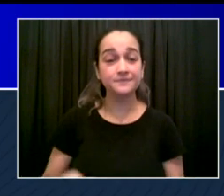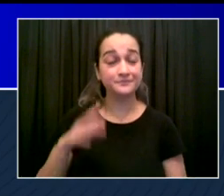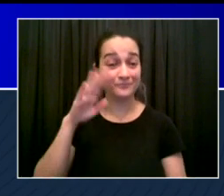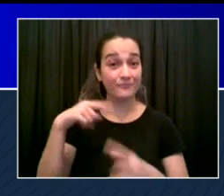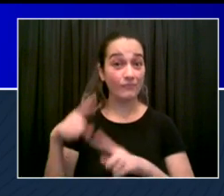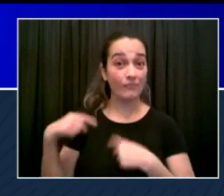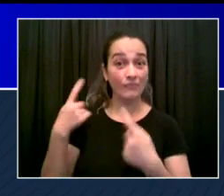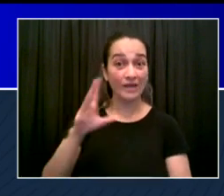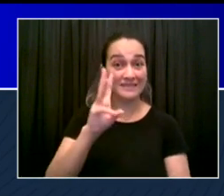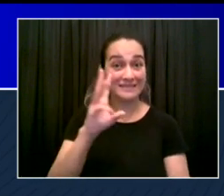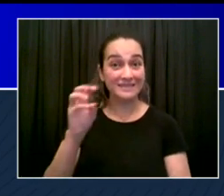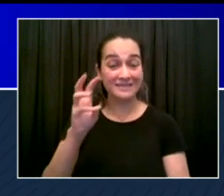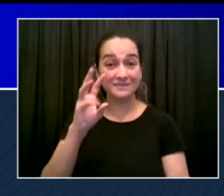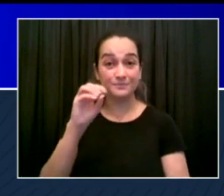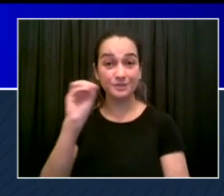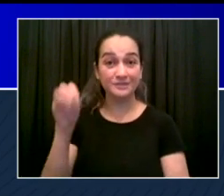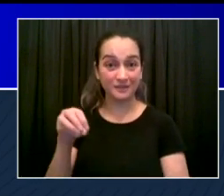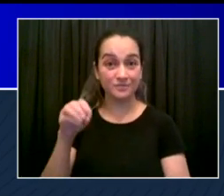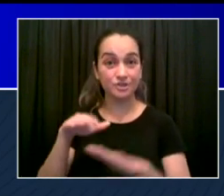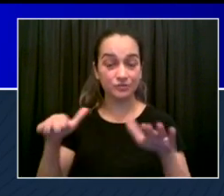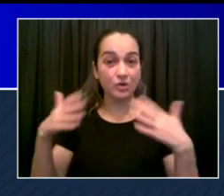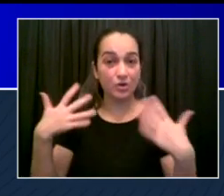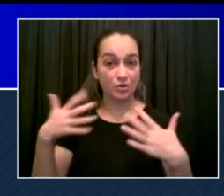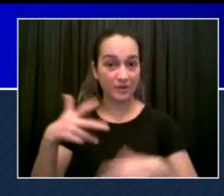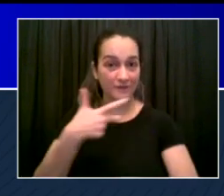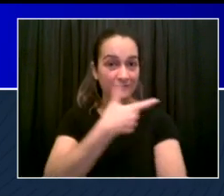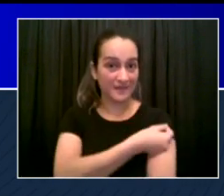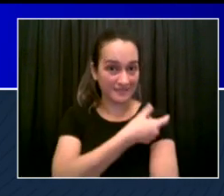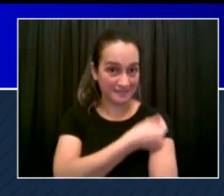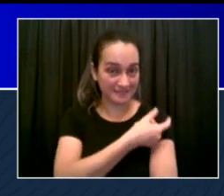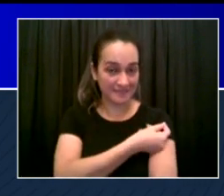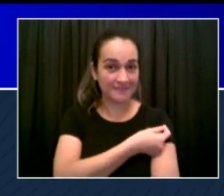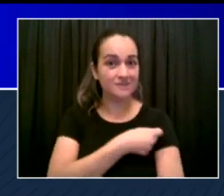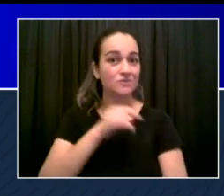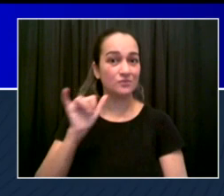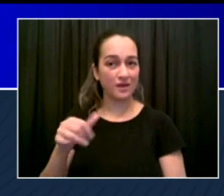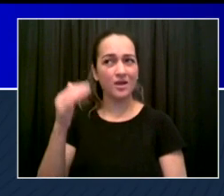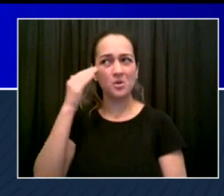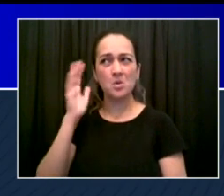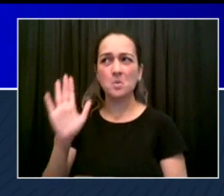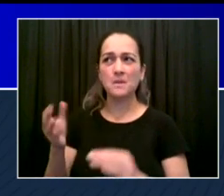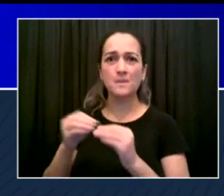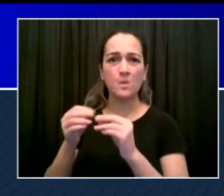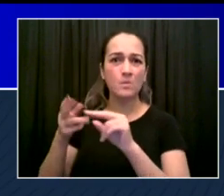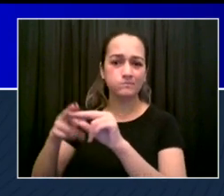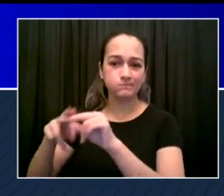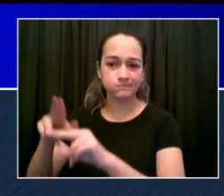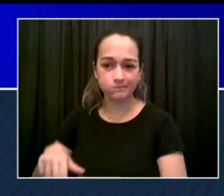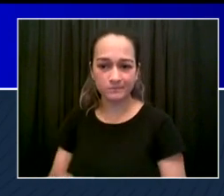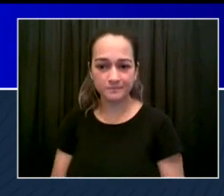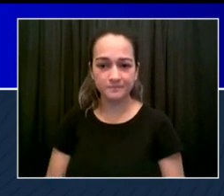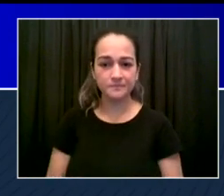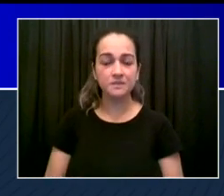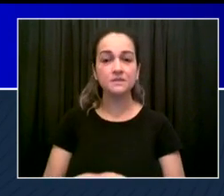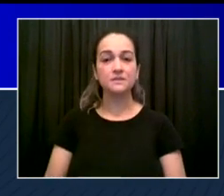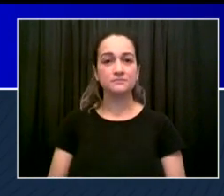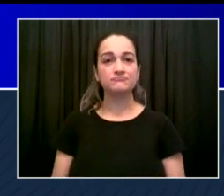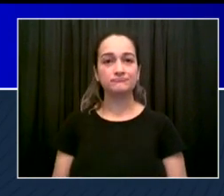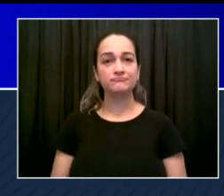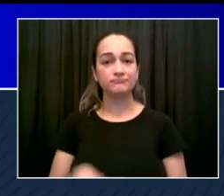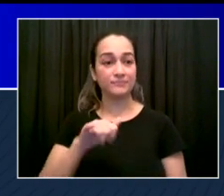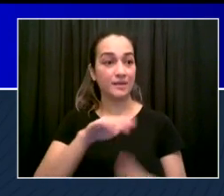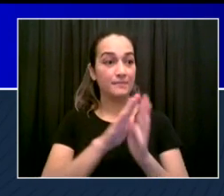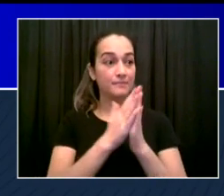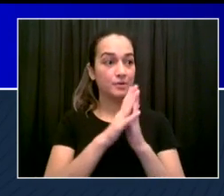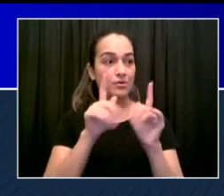extensively, every night disinfection, regular COVID testing in schools, the Situation Room, which